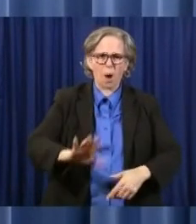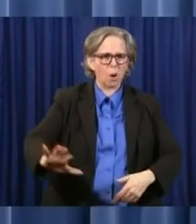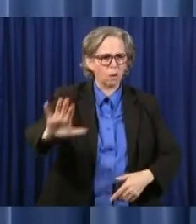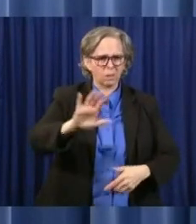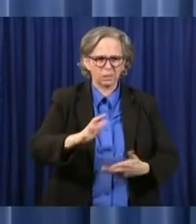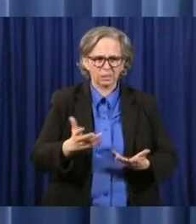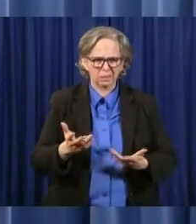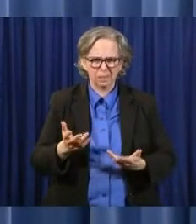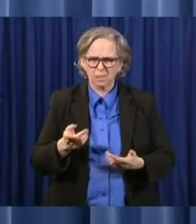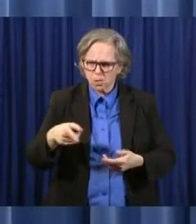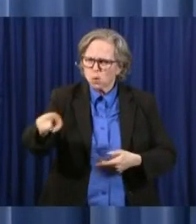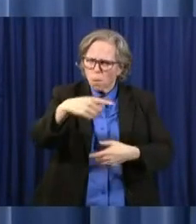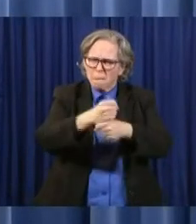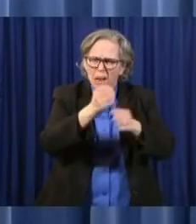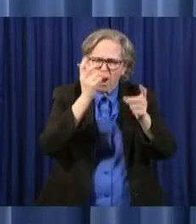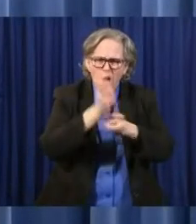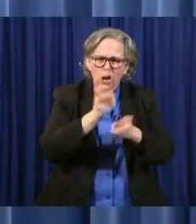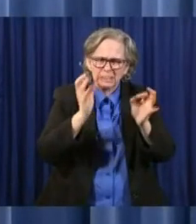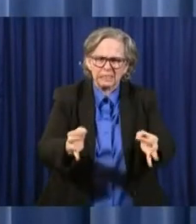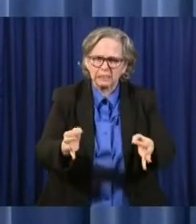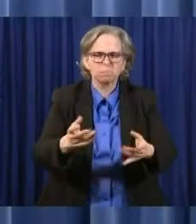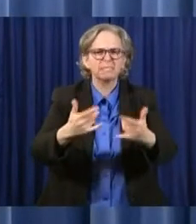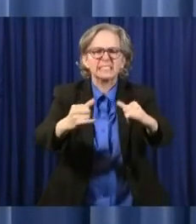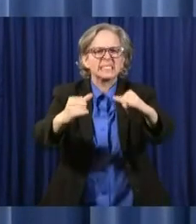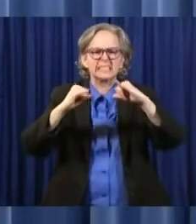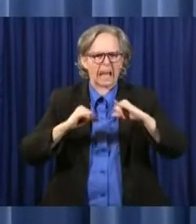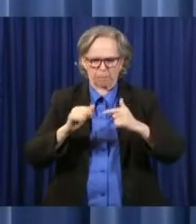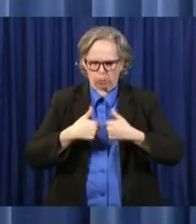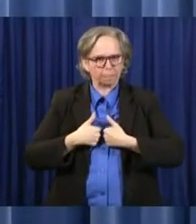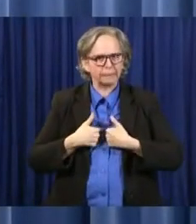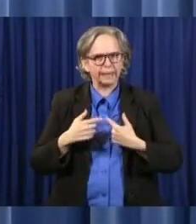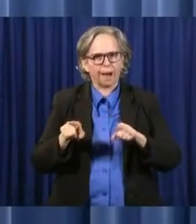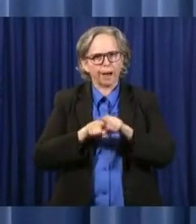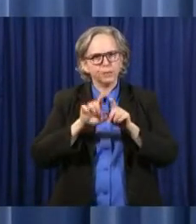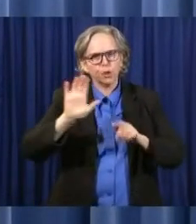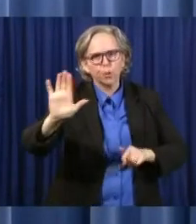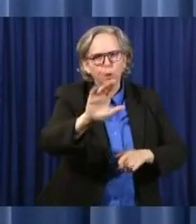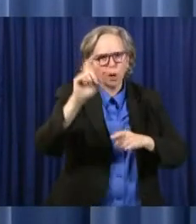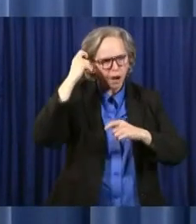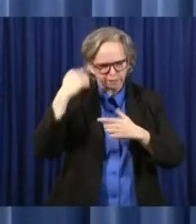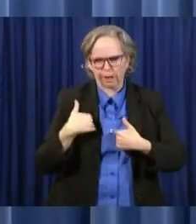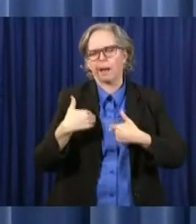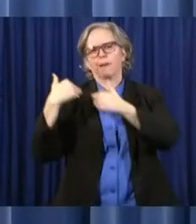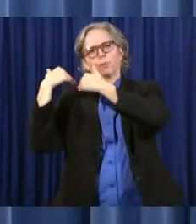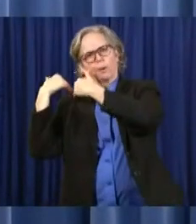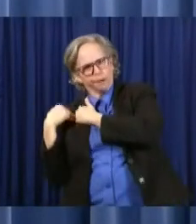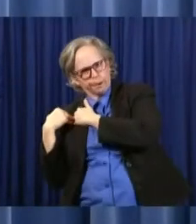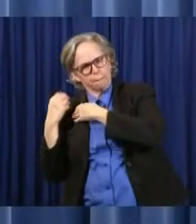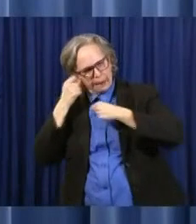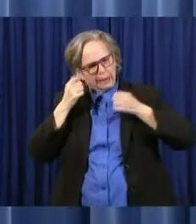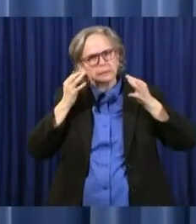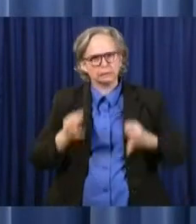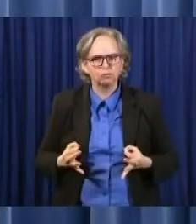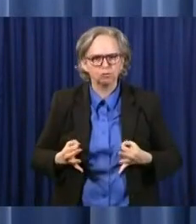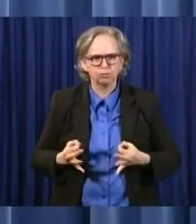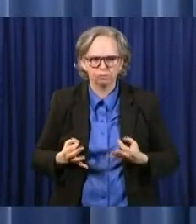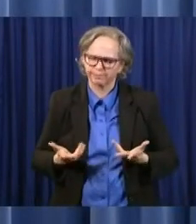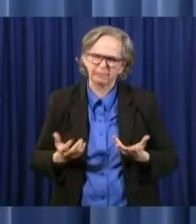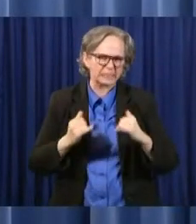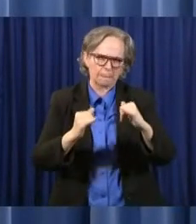incumbent upon us in government to make those same decisions. I want to outline